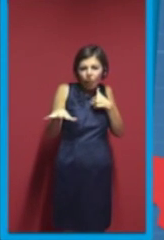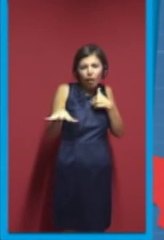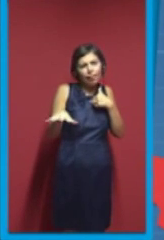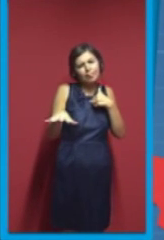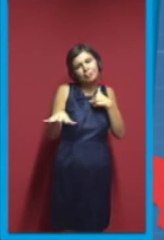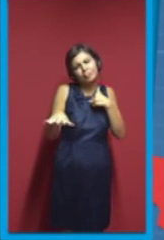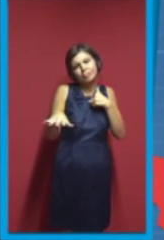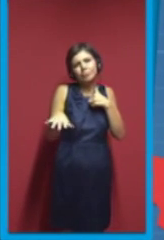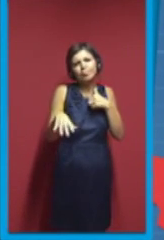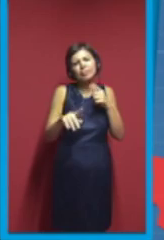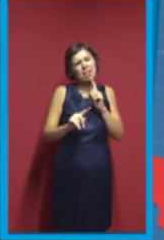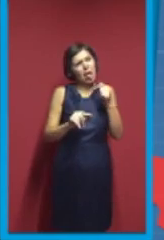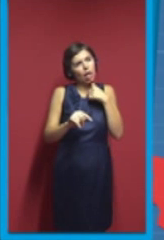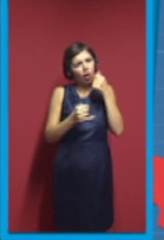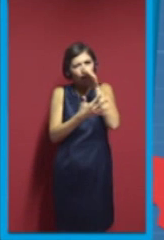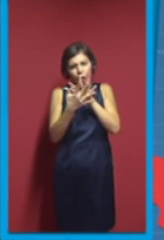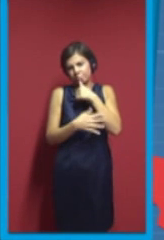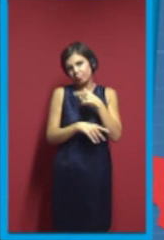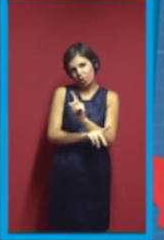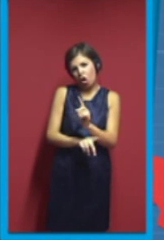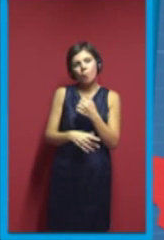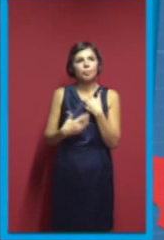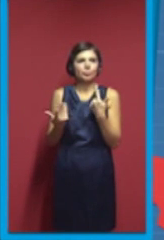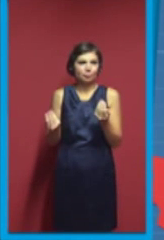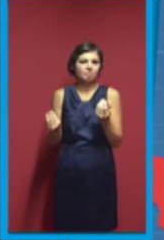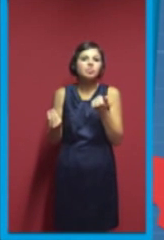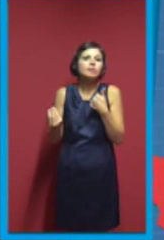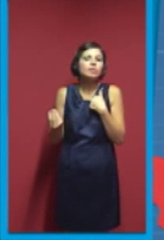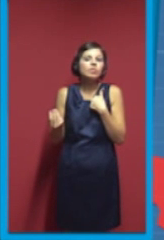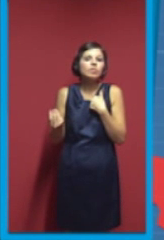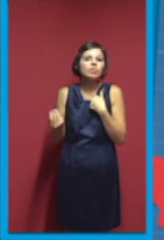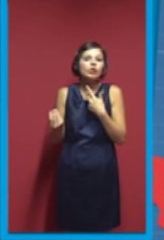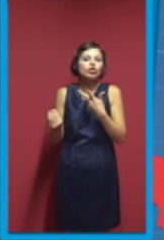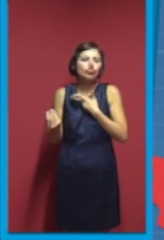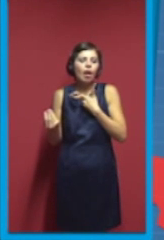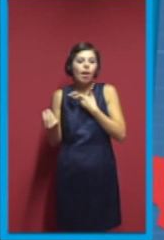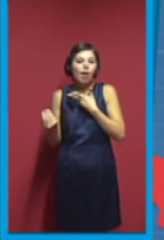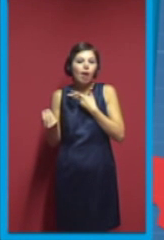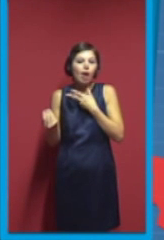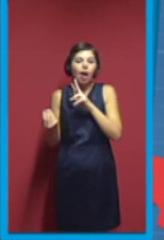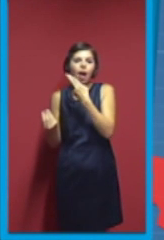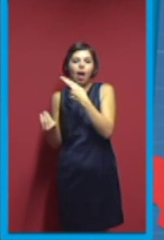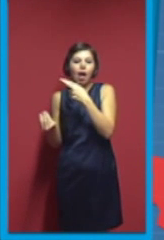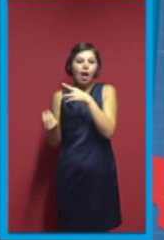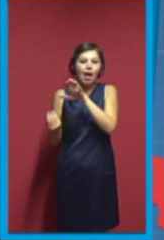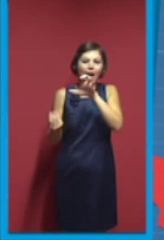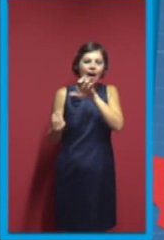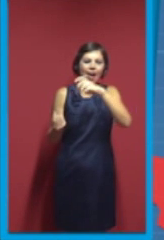RepRap. It stands for Replicating Rapid Prototyper, and it's basically a 3D printer which can print itself.